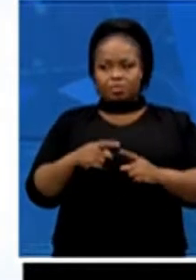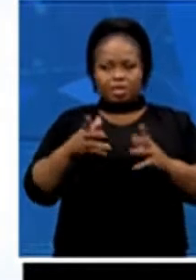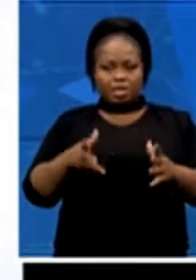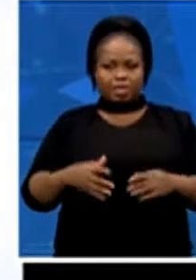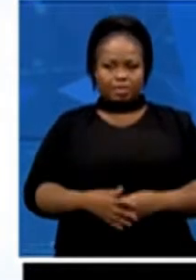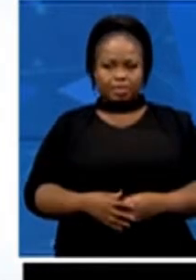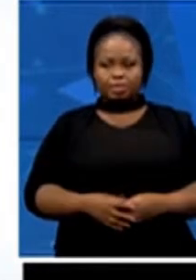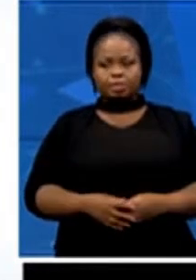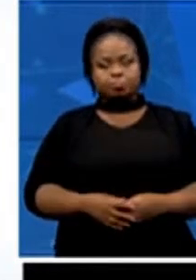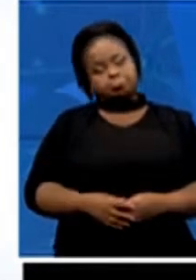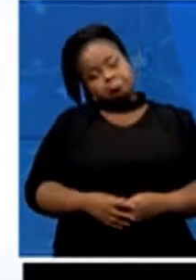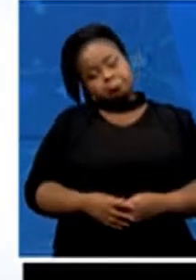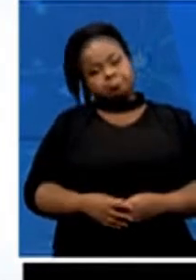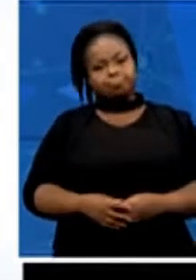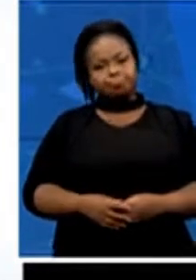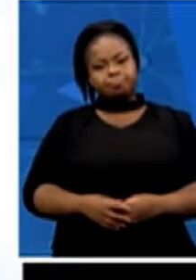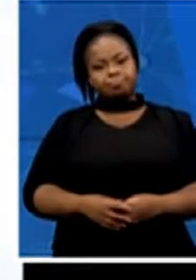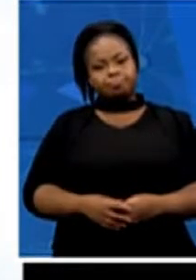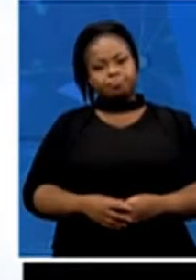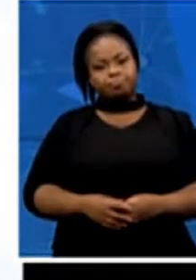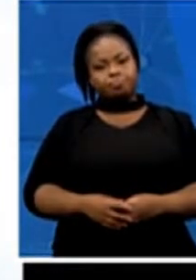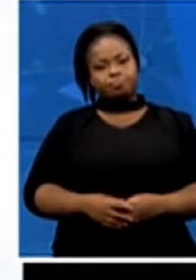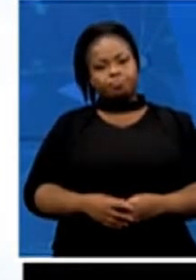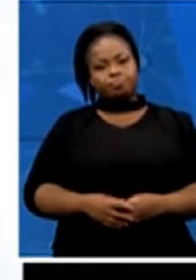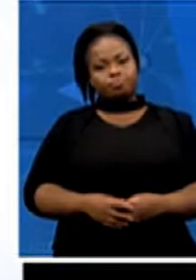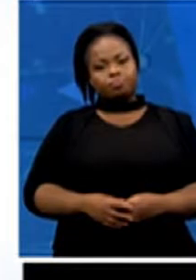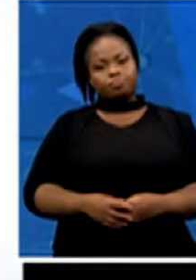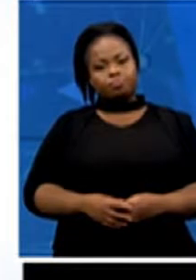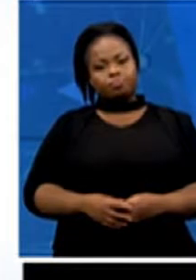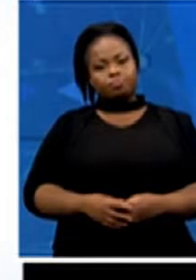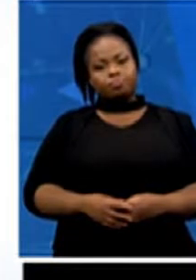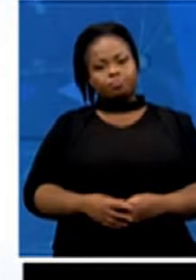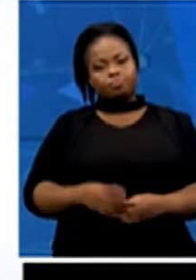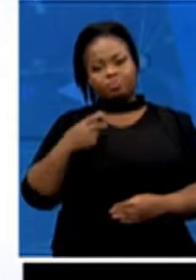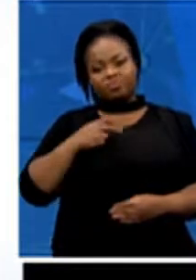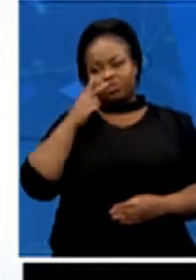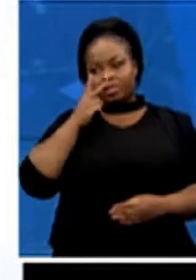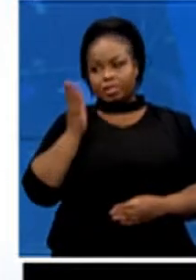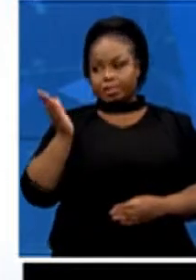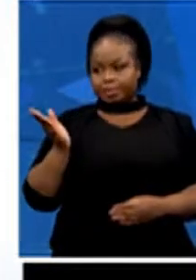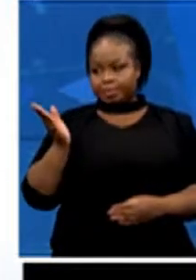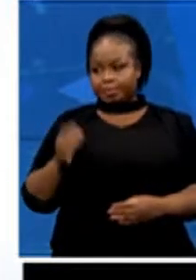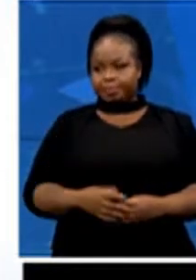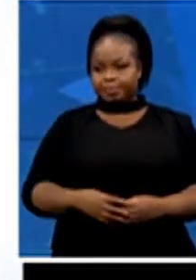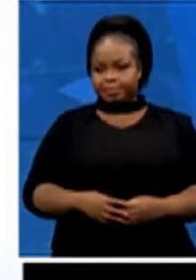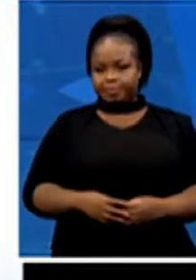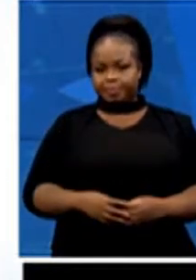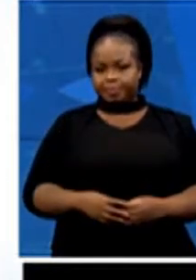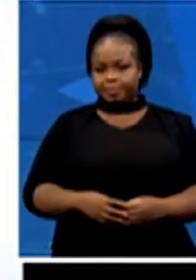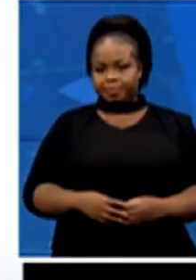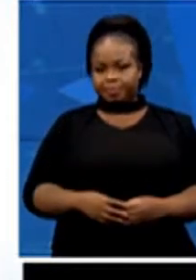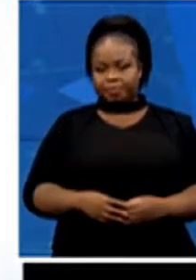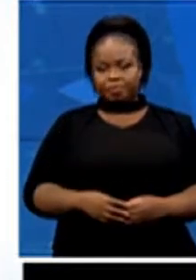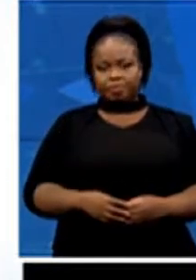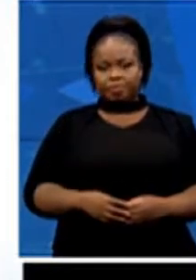And so if we look, I just want to share the next slide with you, is all of these players, this is where they went from primary